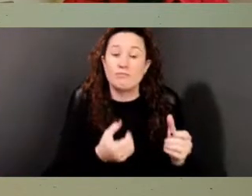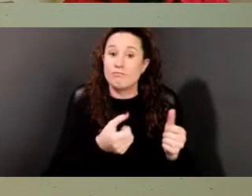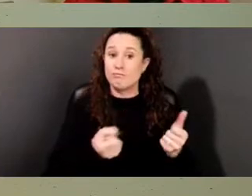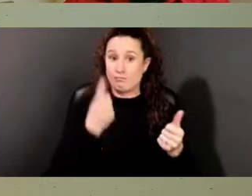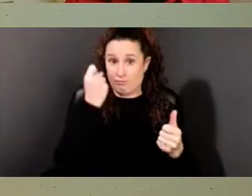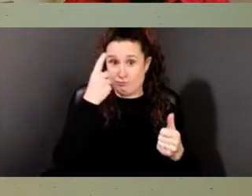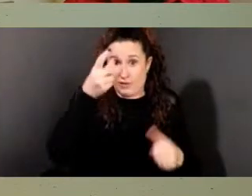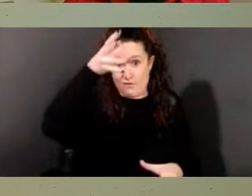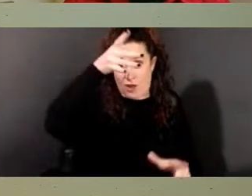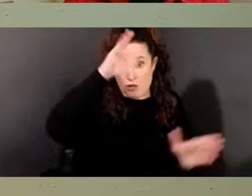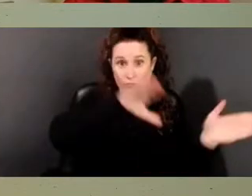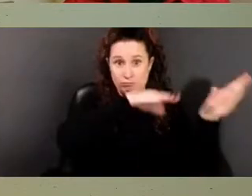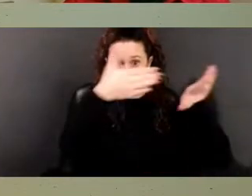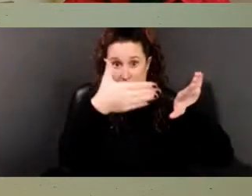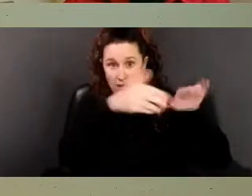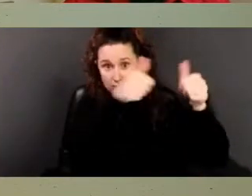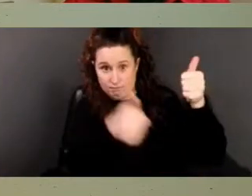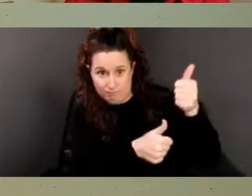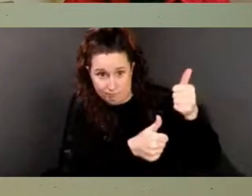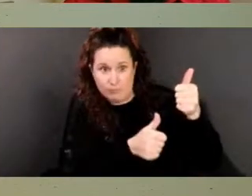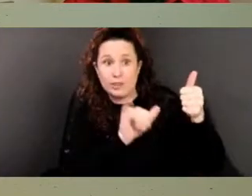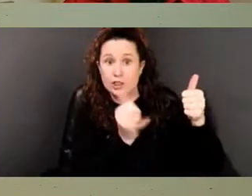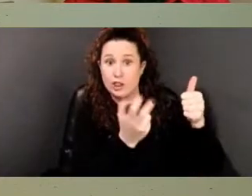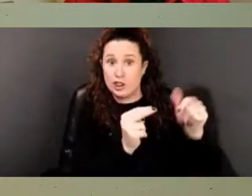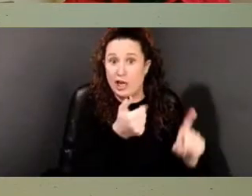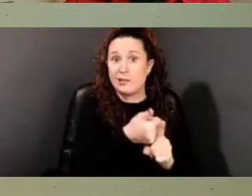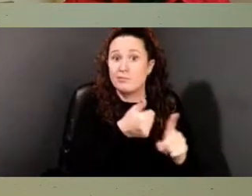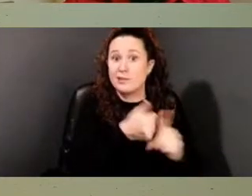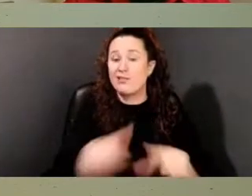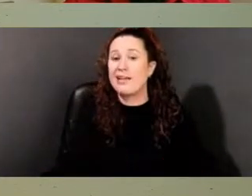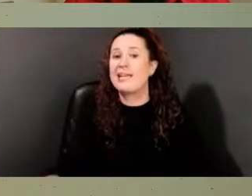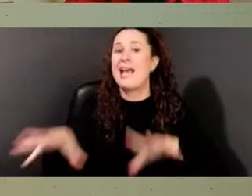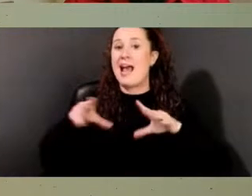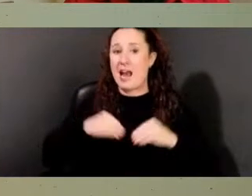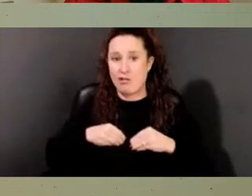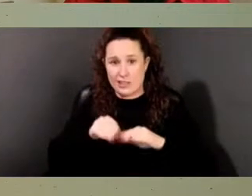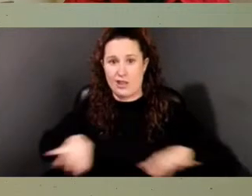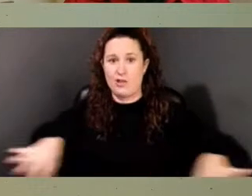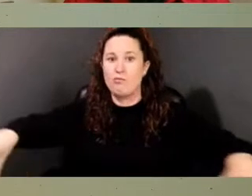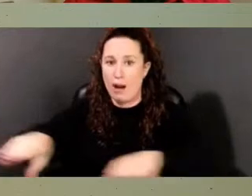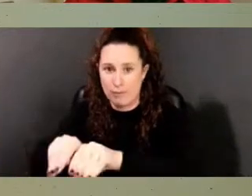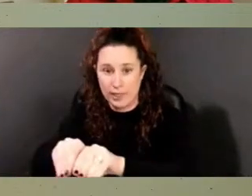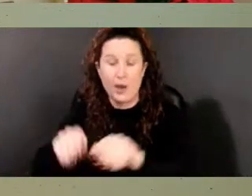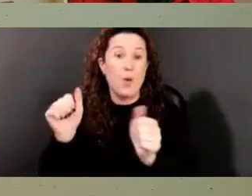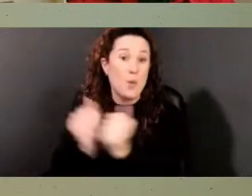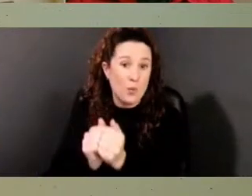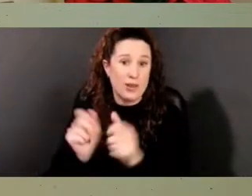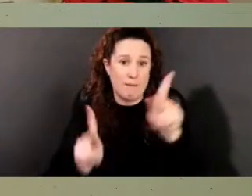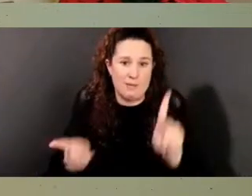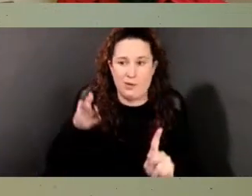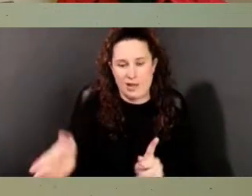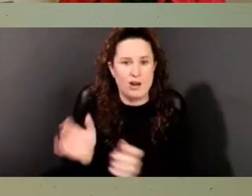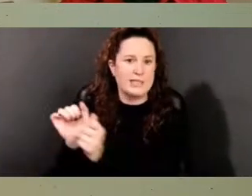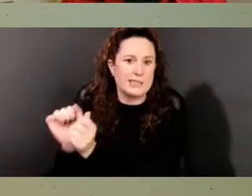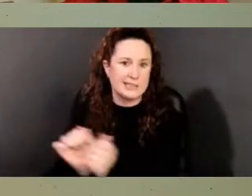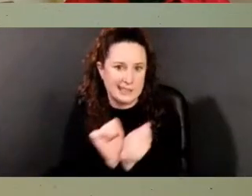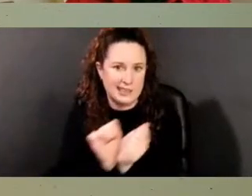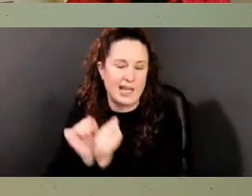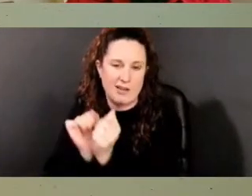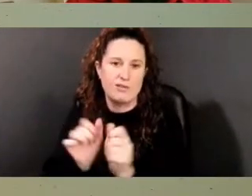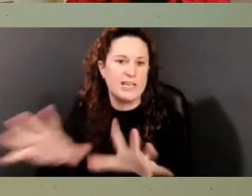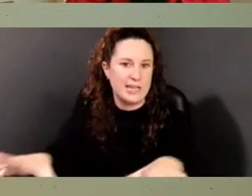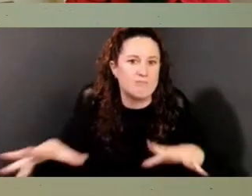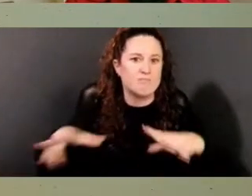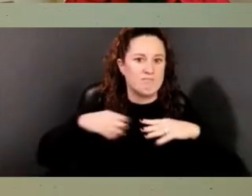he inherited property, which included an unknown number of enslaved individuals, and the land we know of today as the John